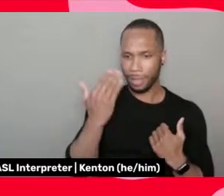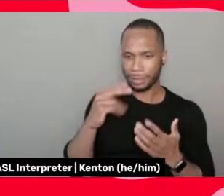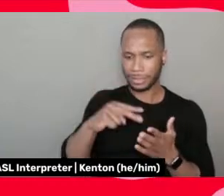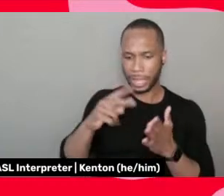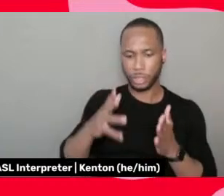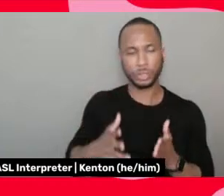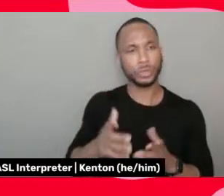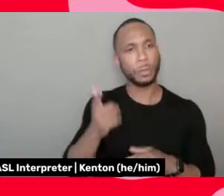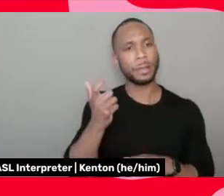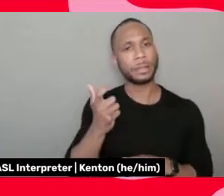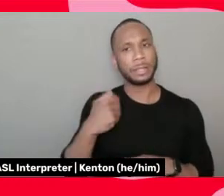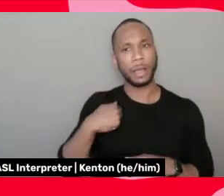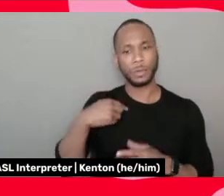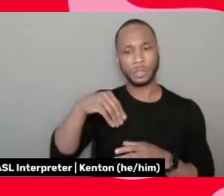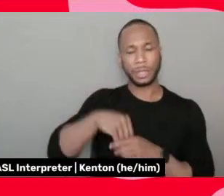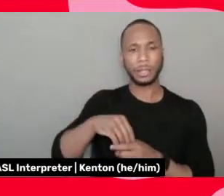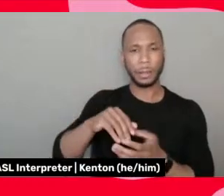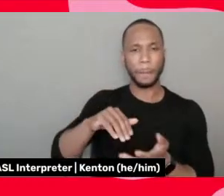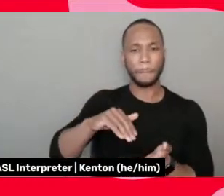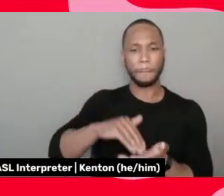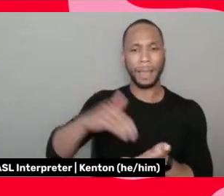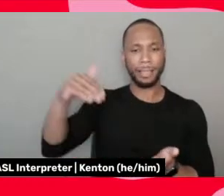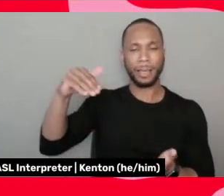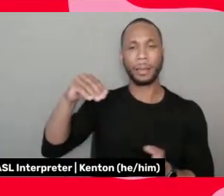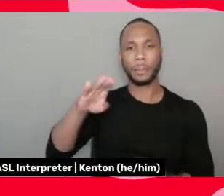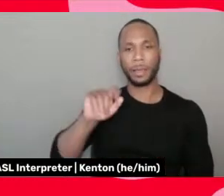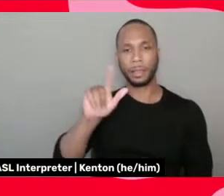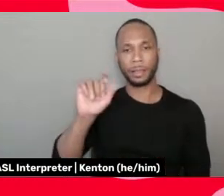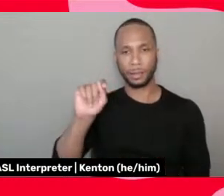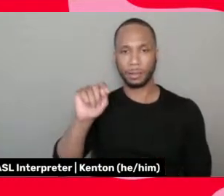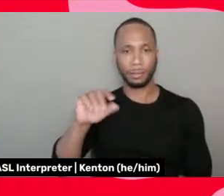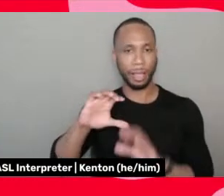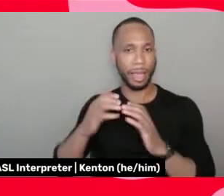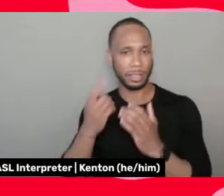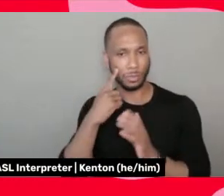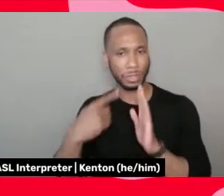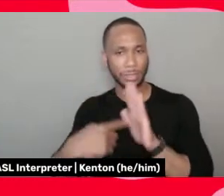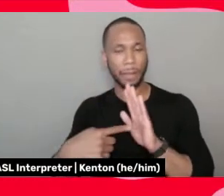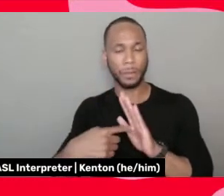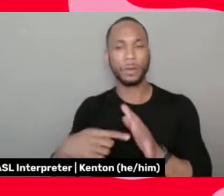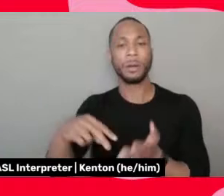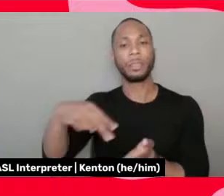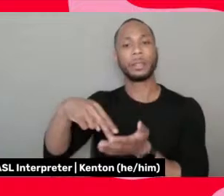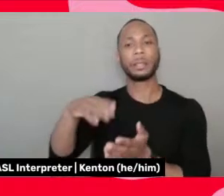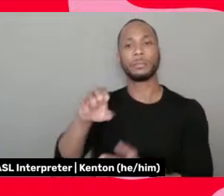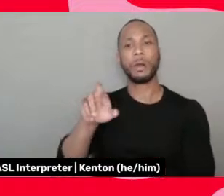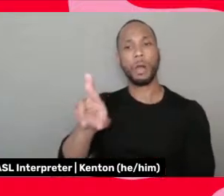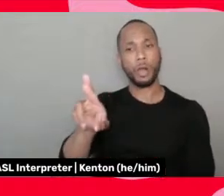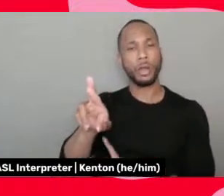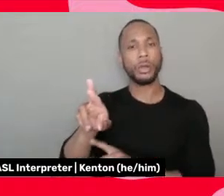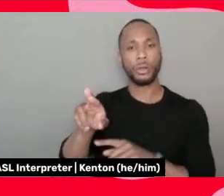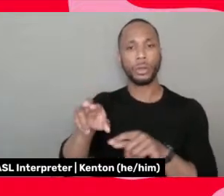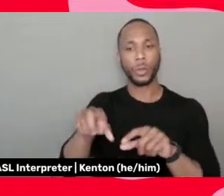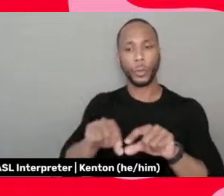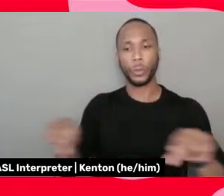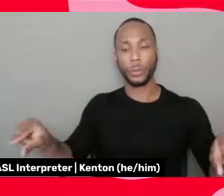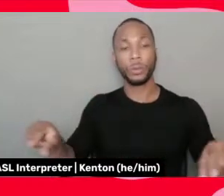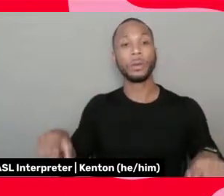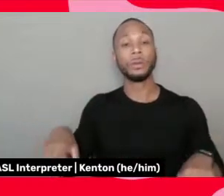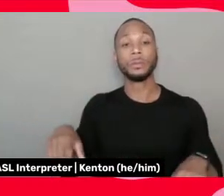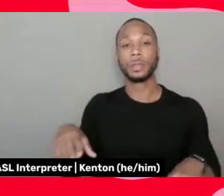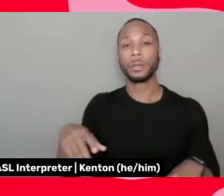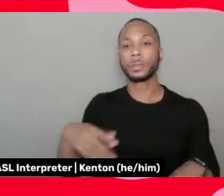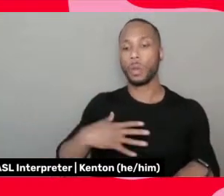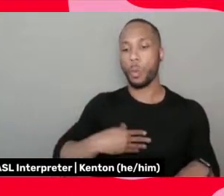I was in a ballet class, for example, and at the dance bar, um, this white, uh,